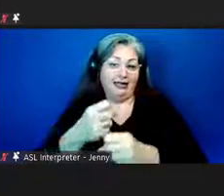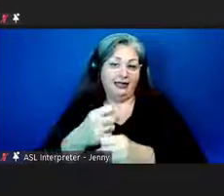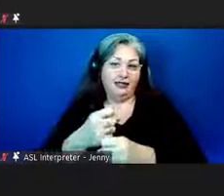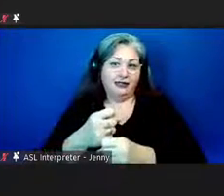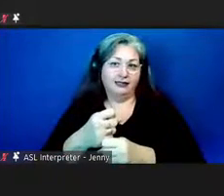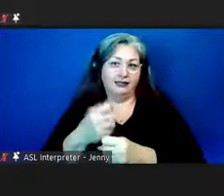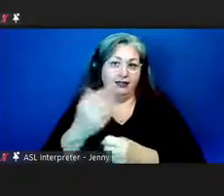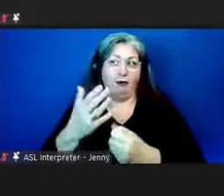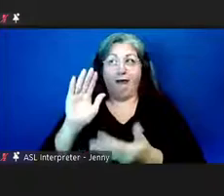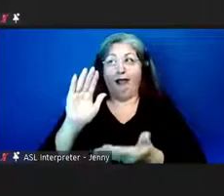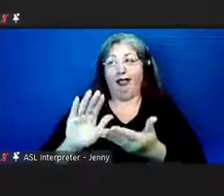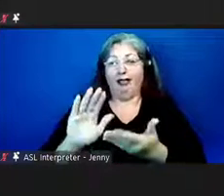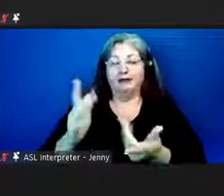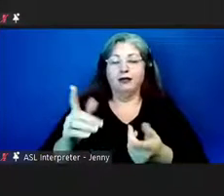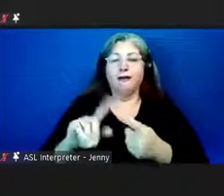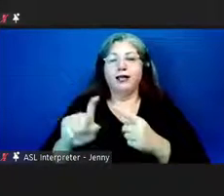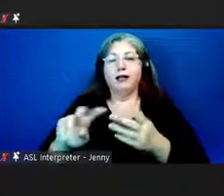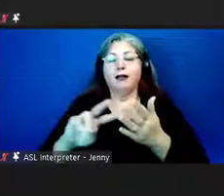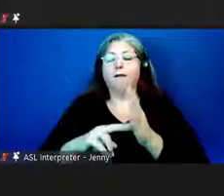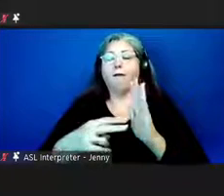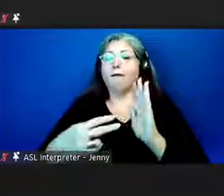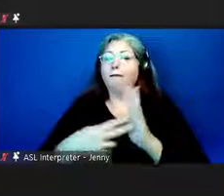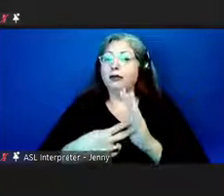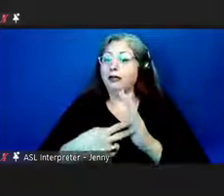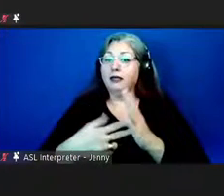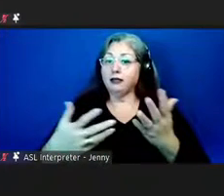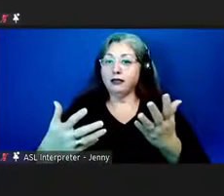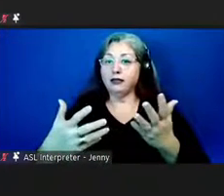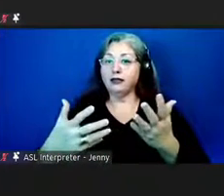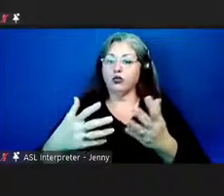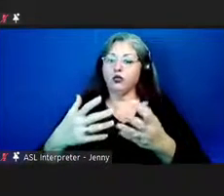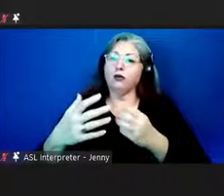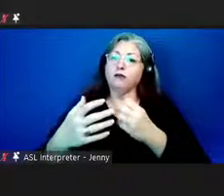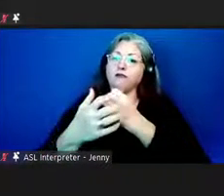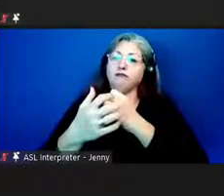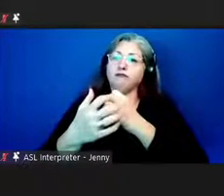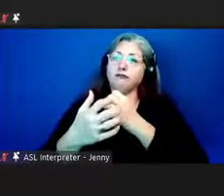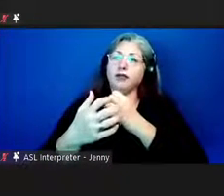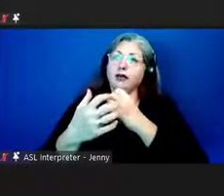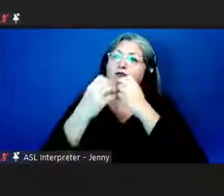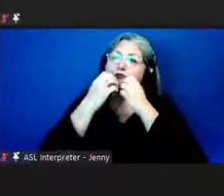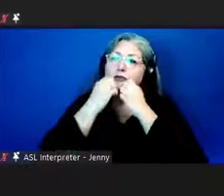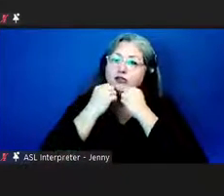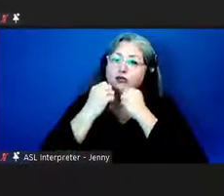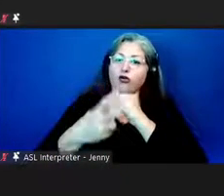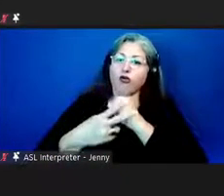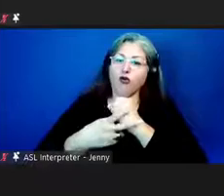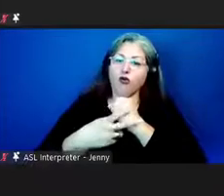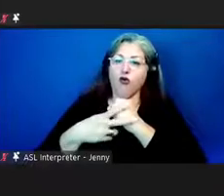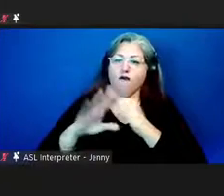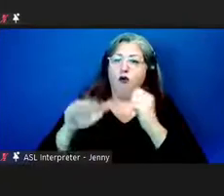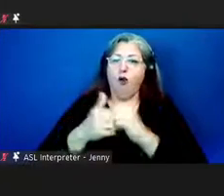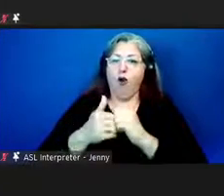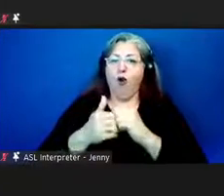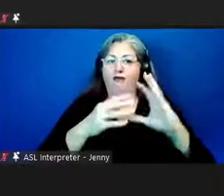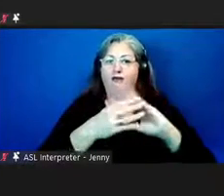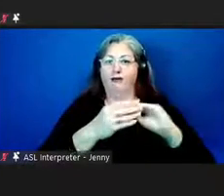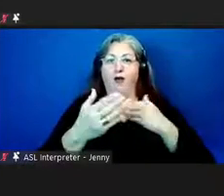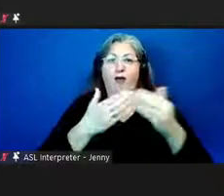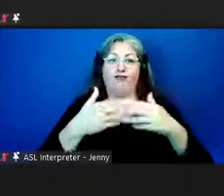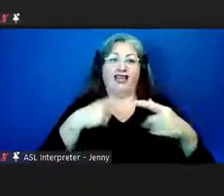maybe less it's a means of preserving our mo'olelo all of what i just